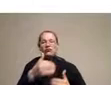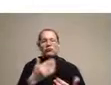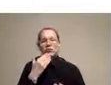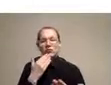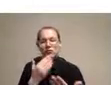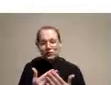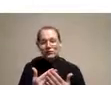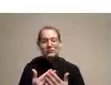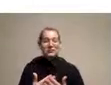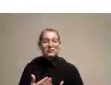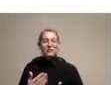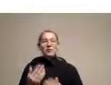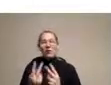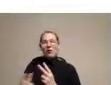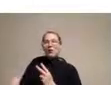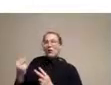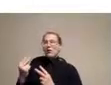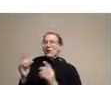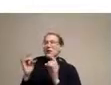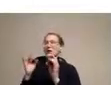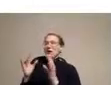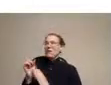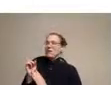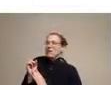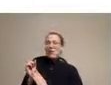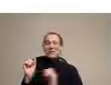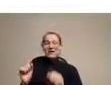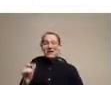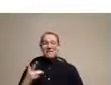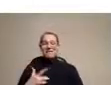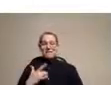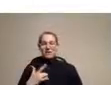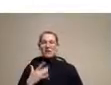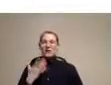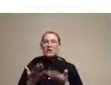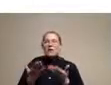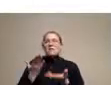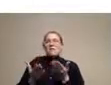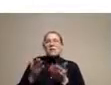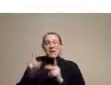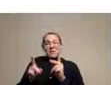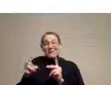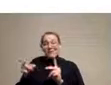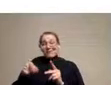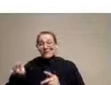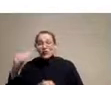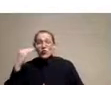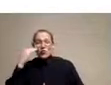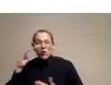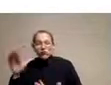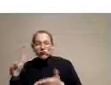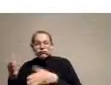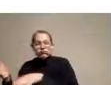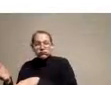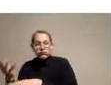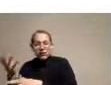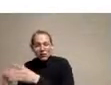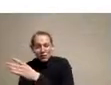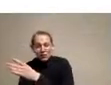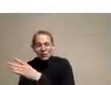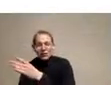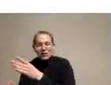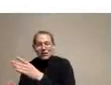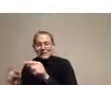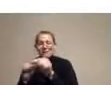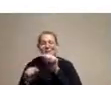moment. We feel it viscerally. People who we know may have died. It's all terrible. But let's organize our thinking and say what did not